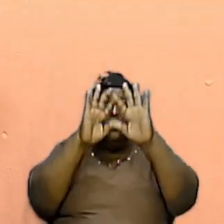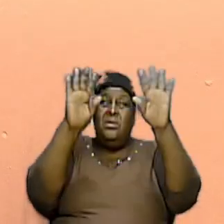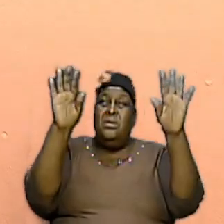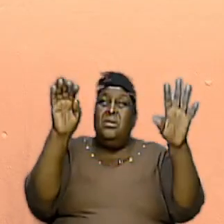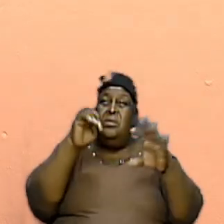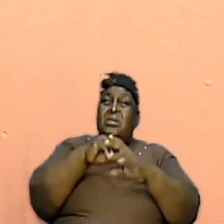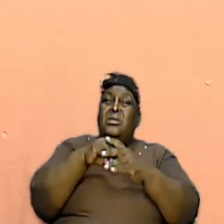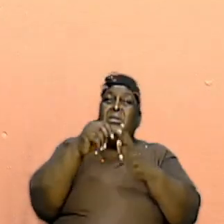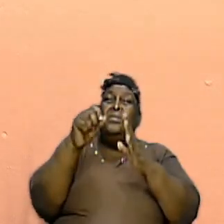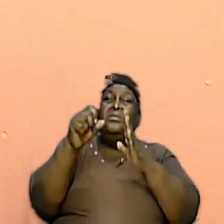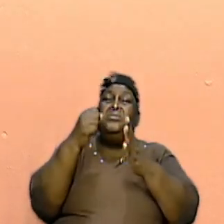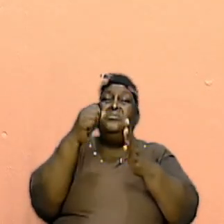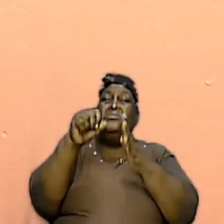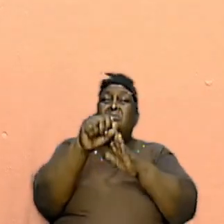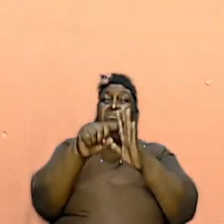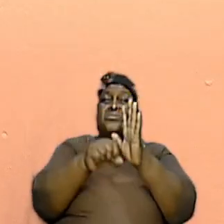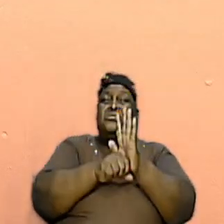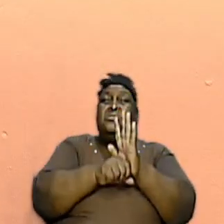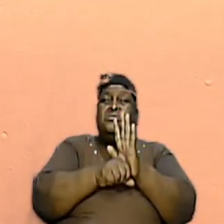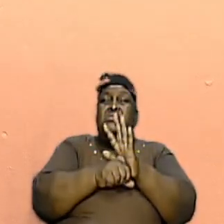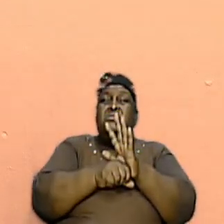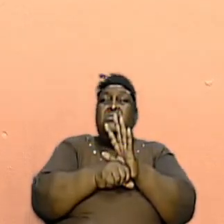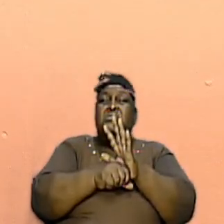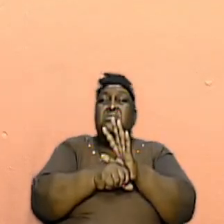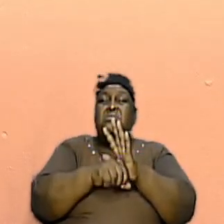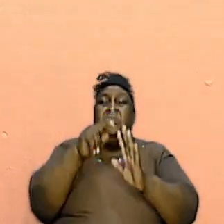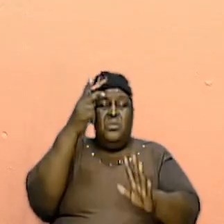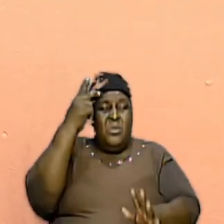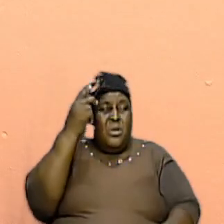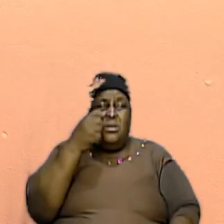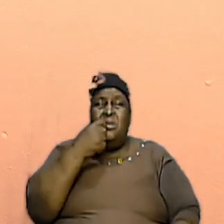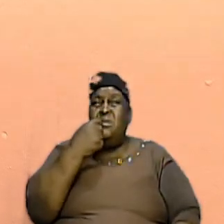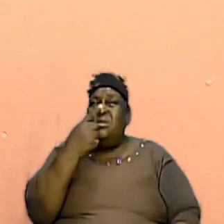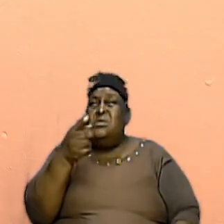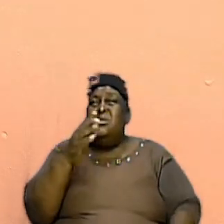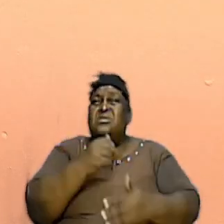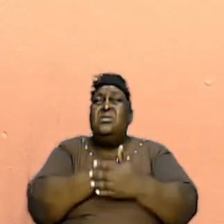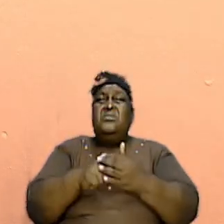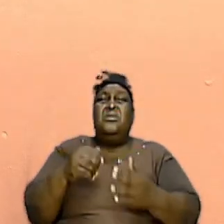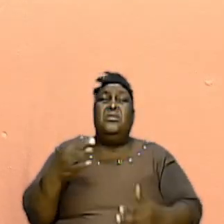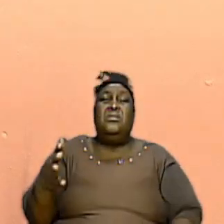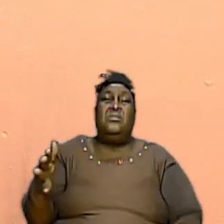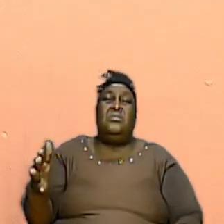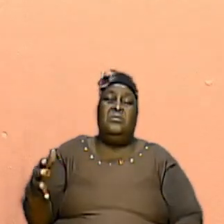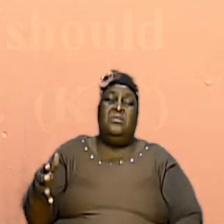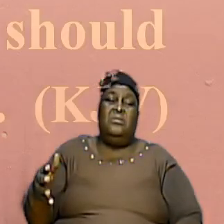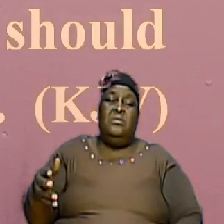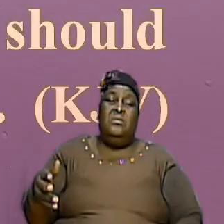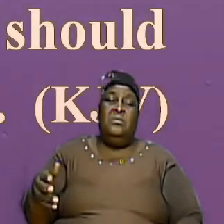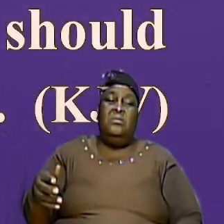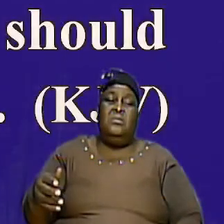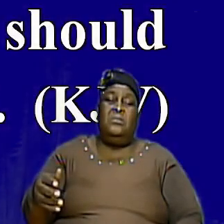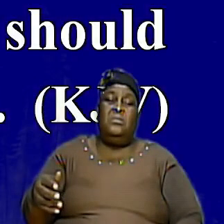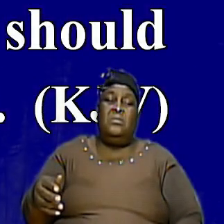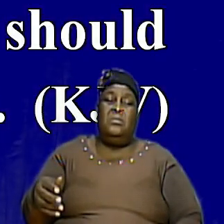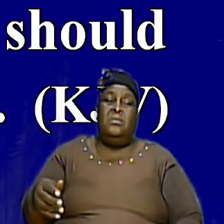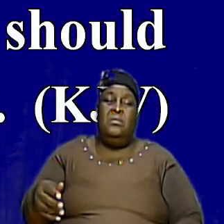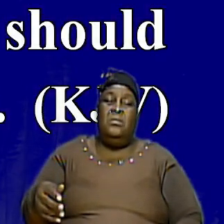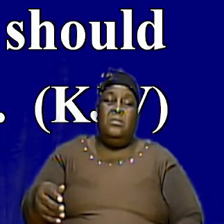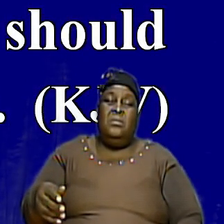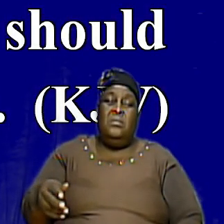The Things That Were There He Said Some Things And Let Us Look At What Paul Said In